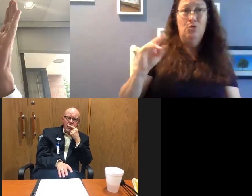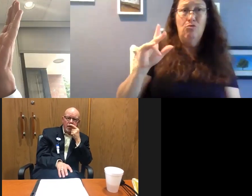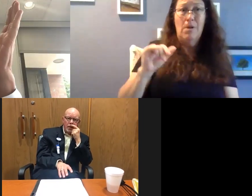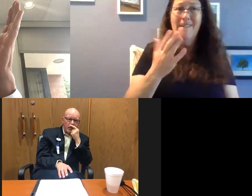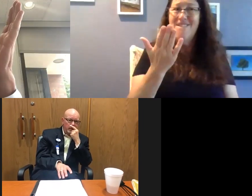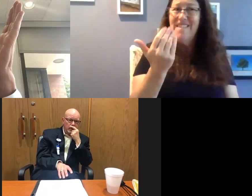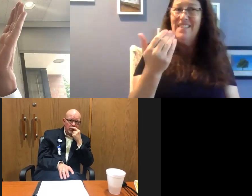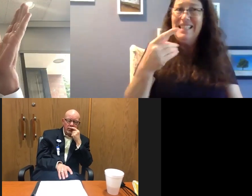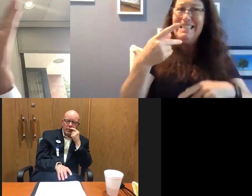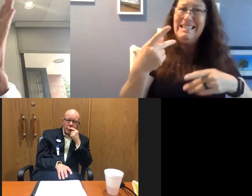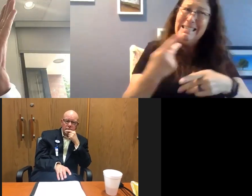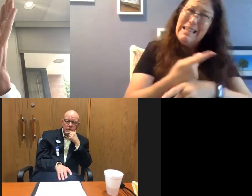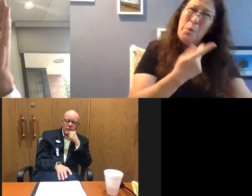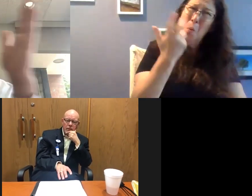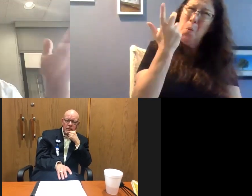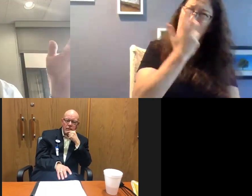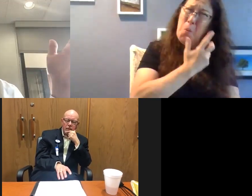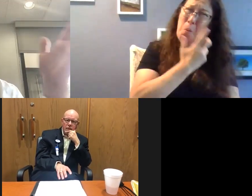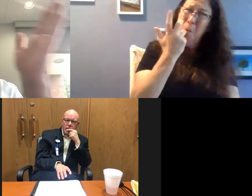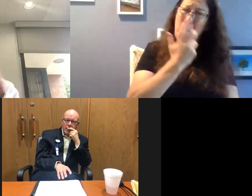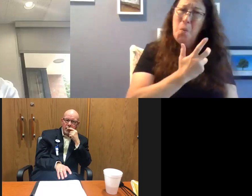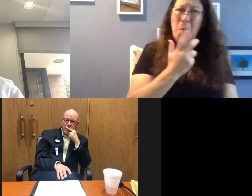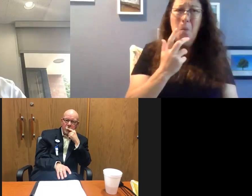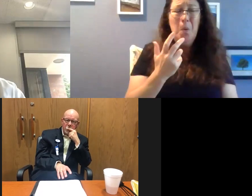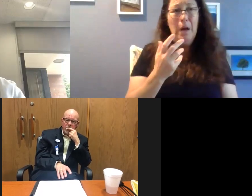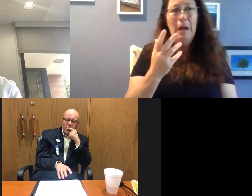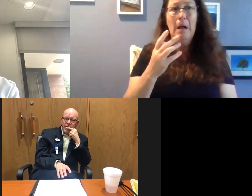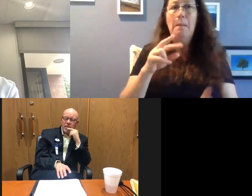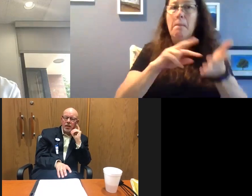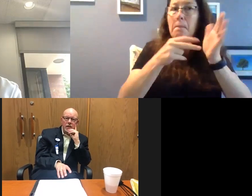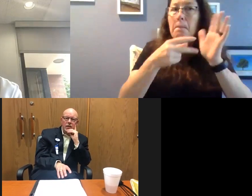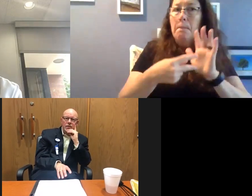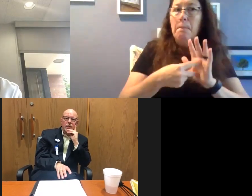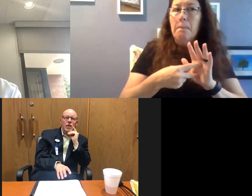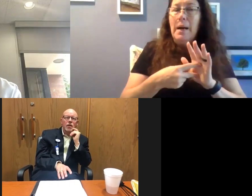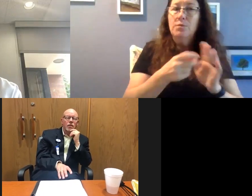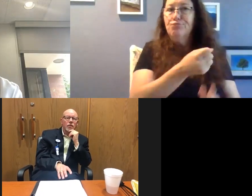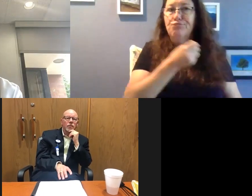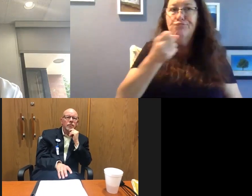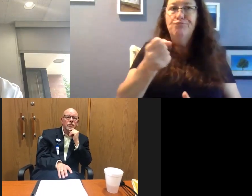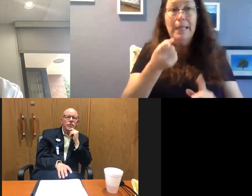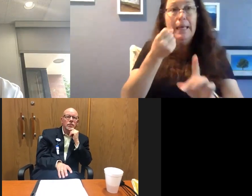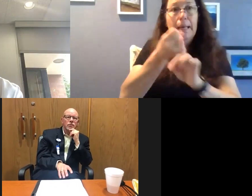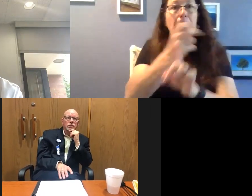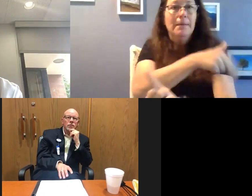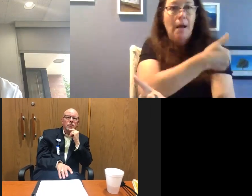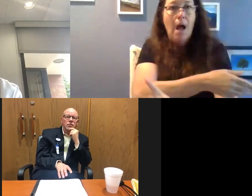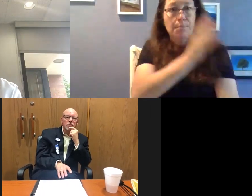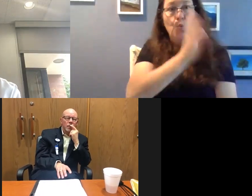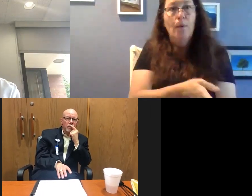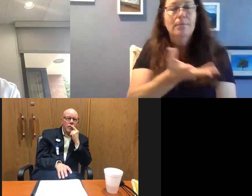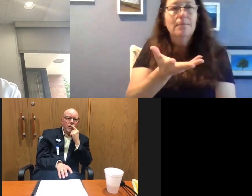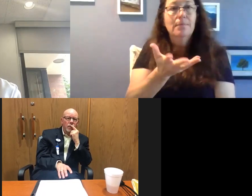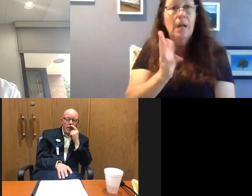times higher, 15 times higher. And that cascades, then it comes right into the hospital. So our hospital